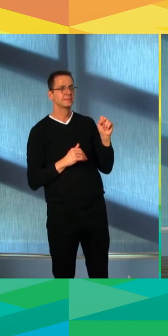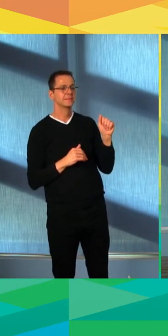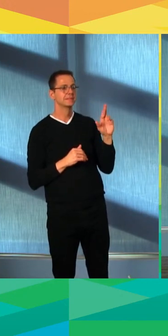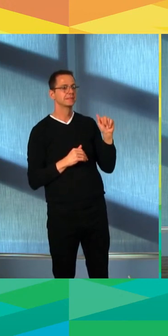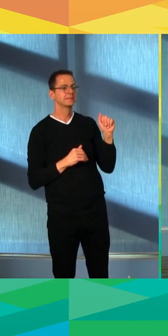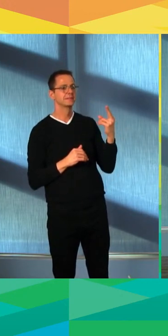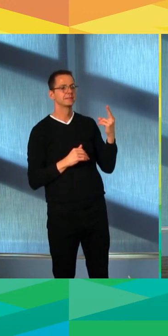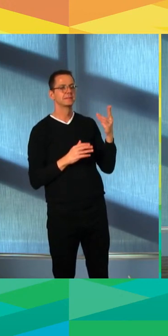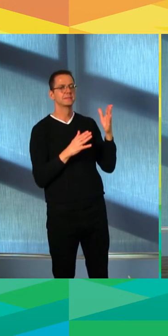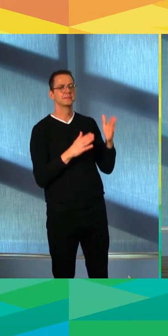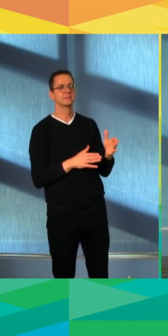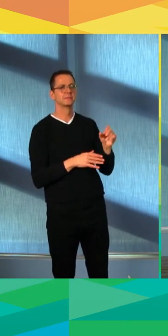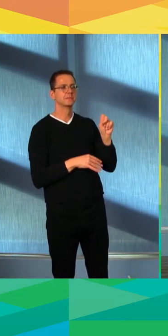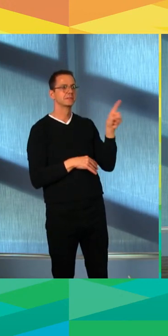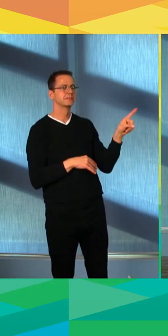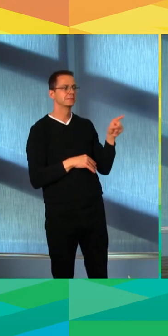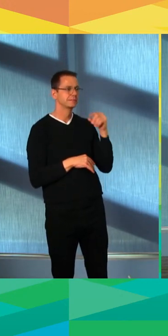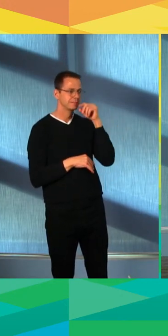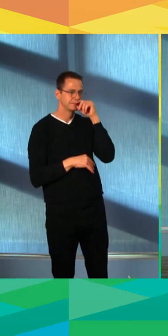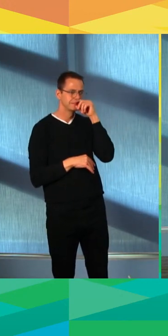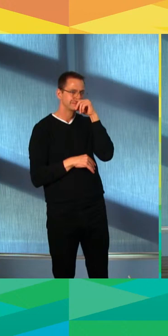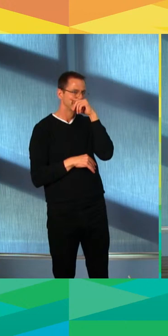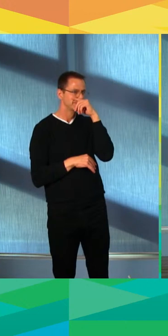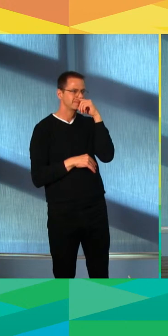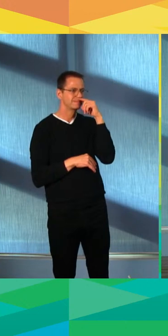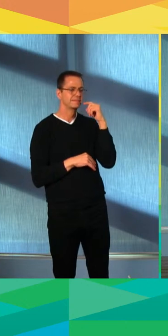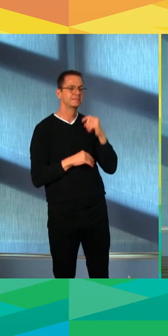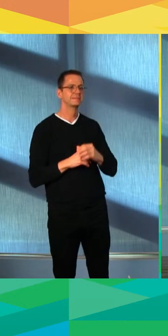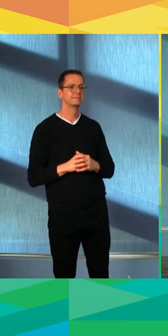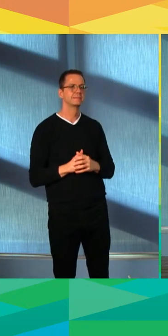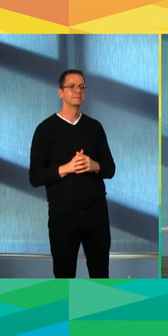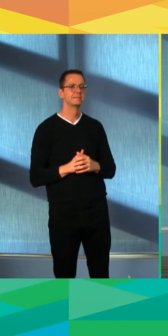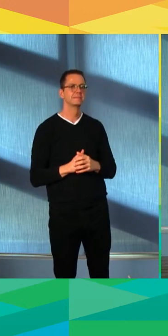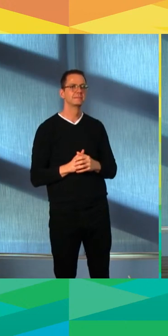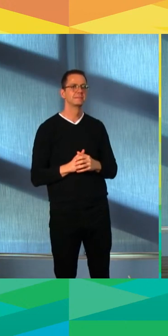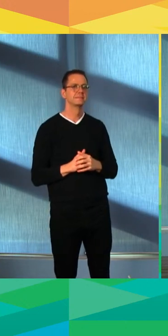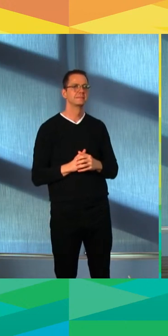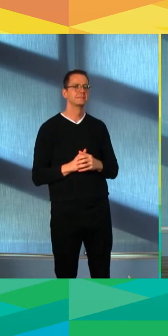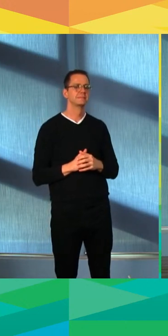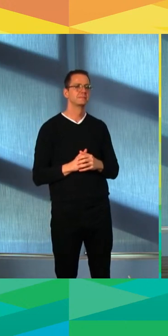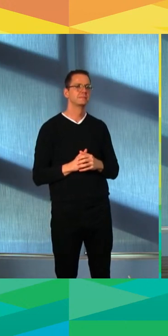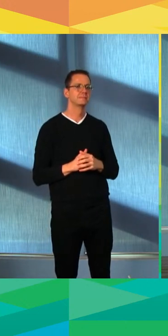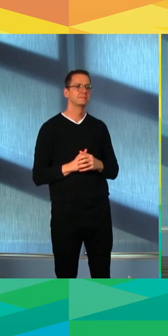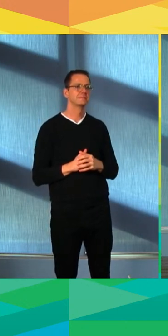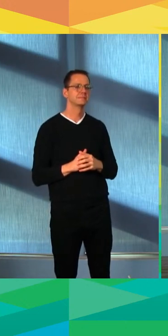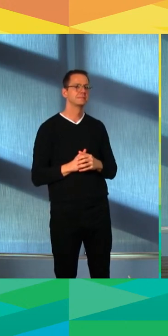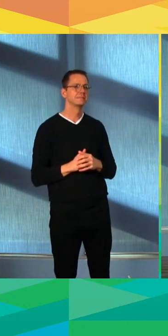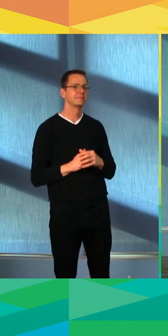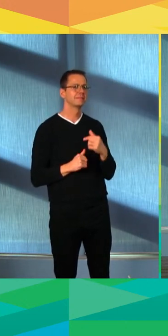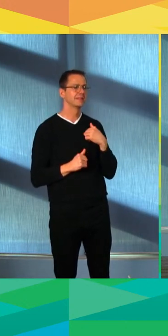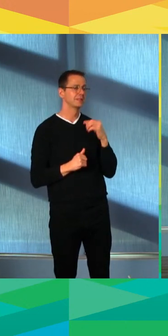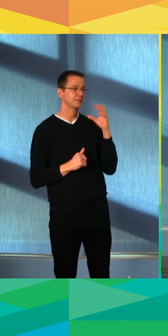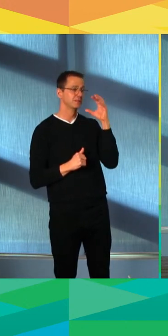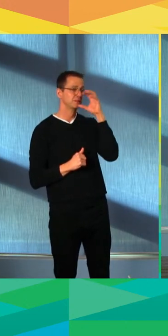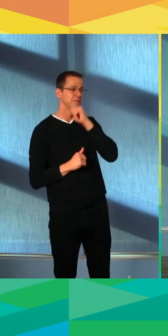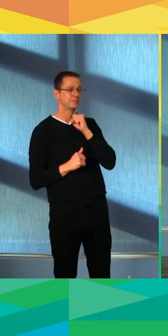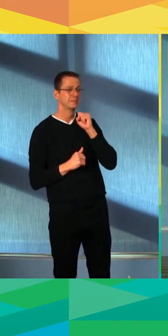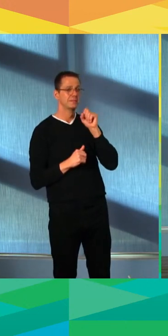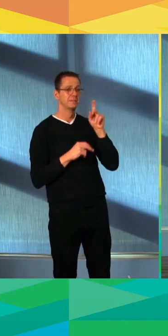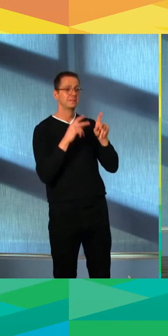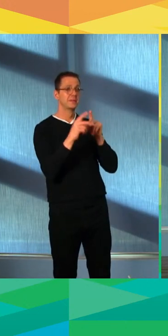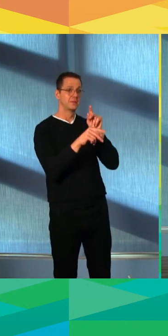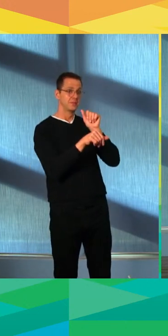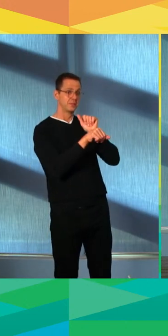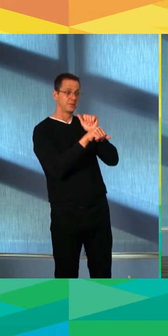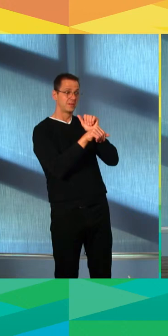Hi there, guys. I'm hoping that you can talk about, I imagine there's more layoffs coming again or that have come again because of the changes with the gyms and